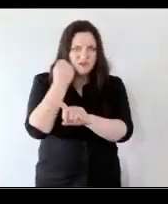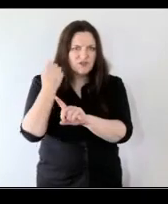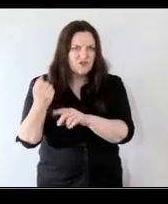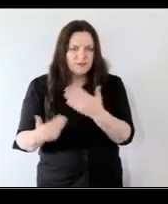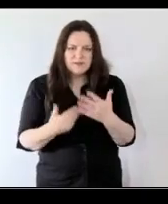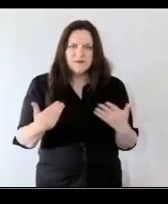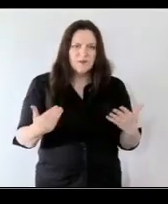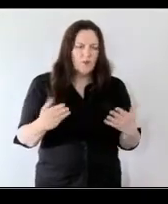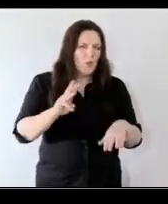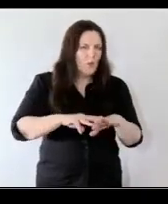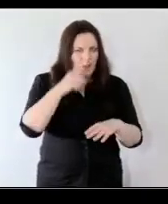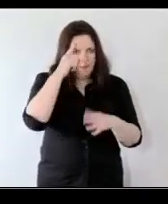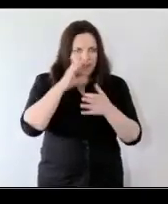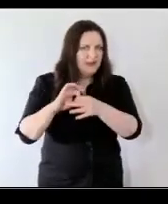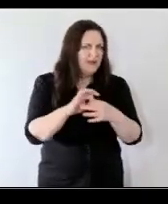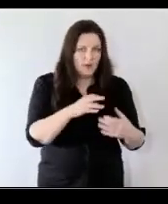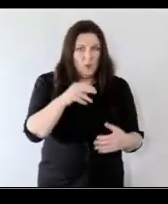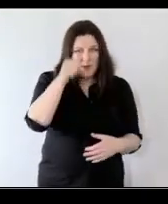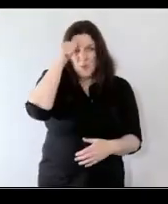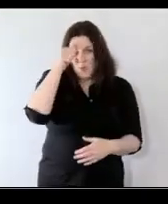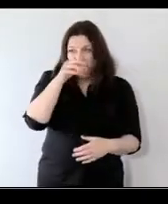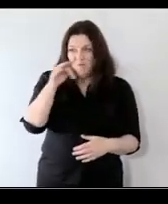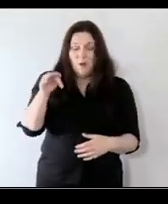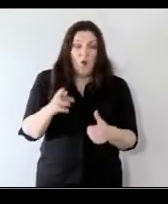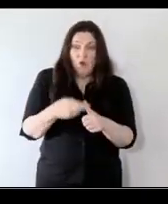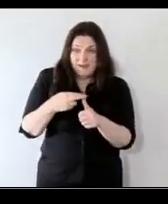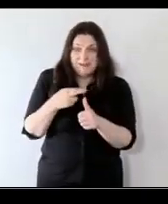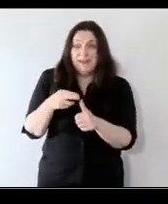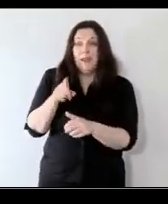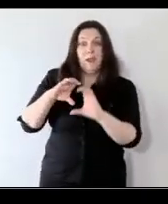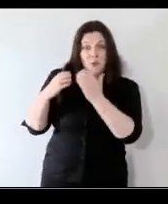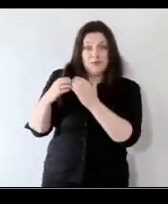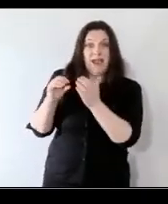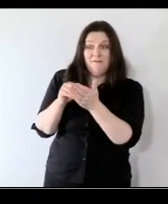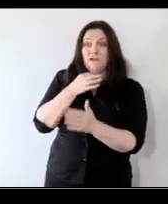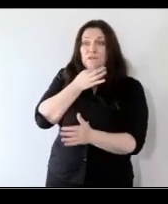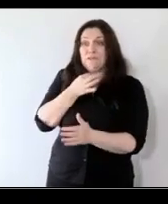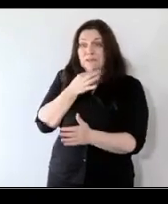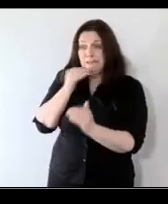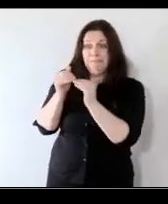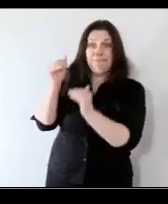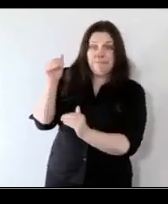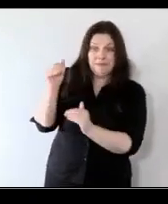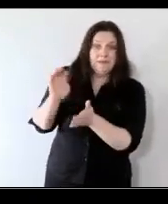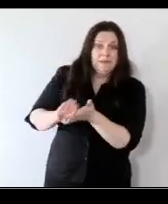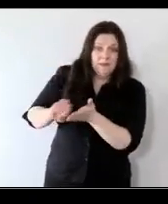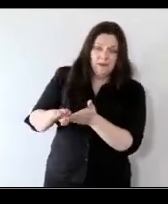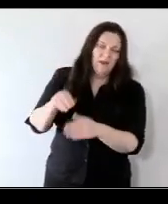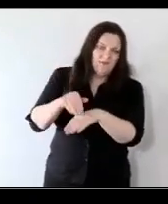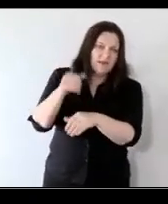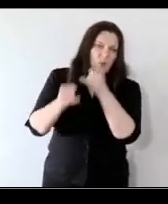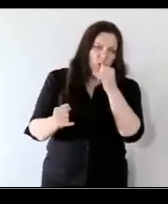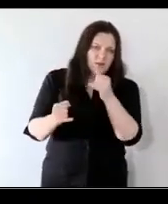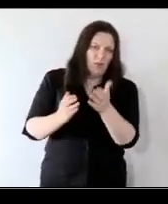well-being so as kate said we know that the communities that were already most at risk are those that actually have been impacted more